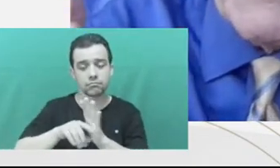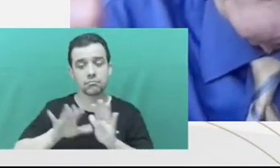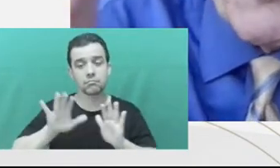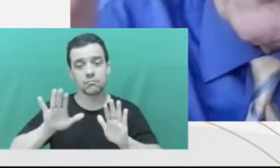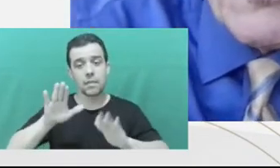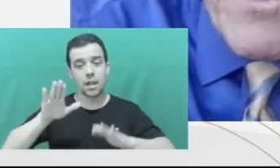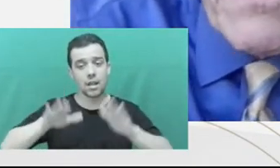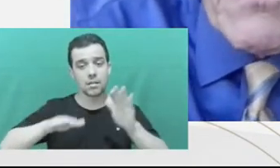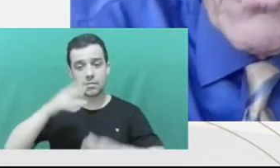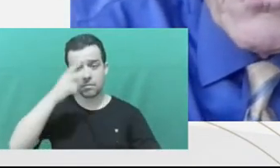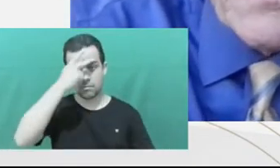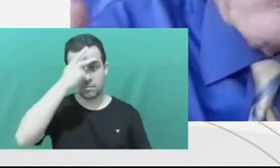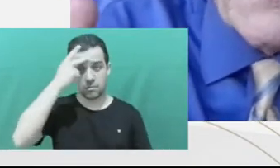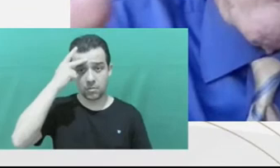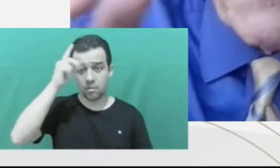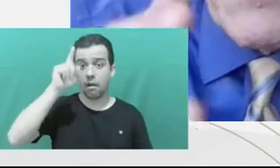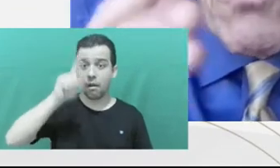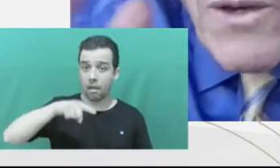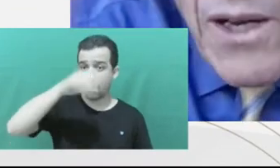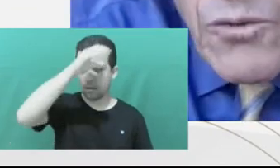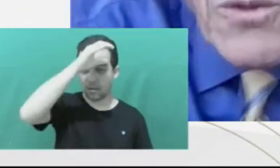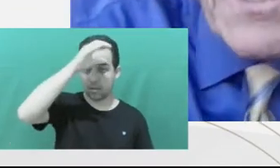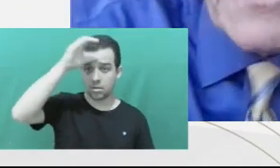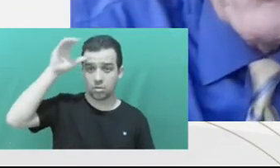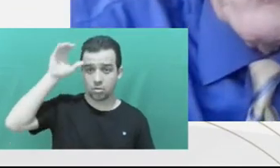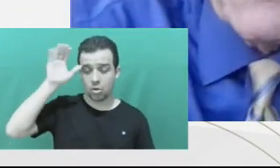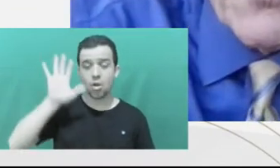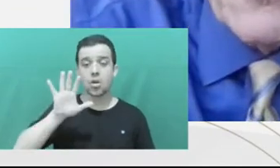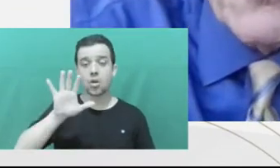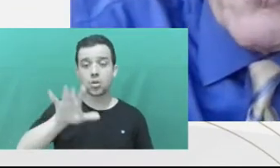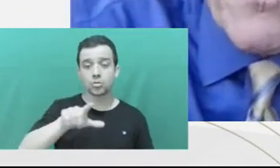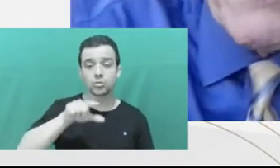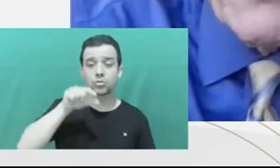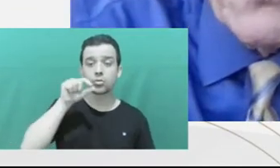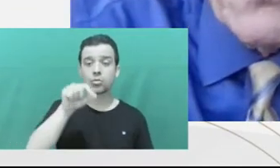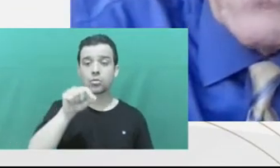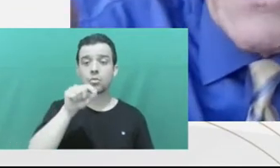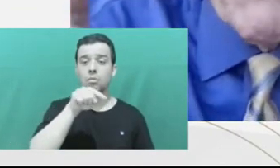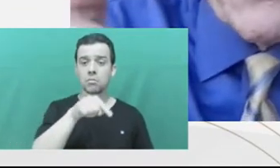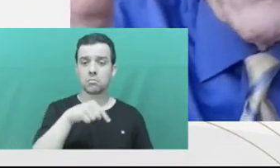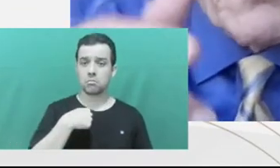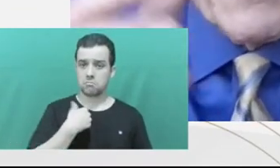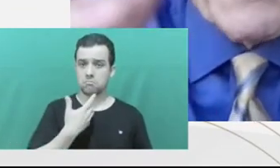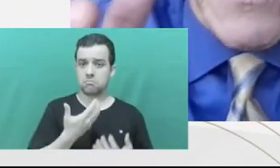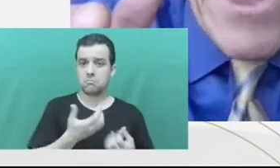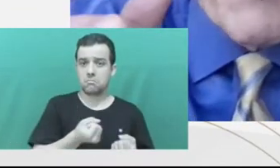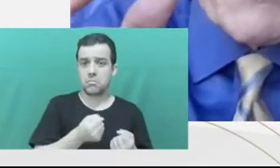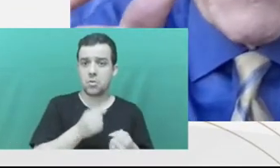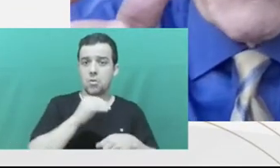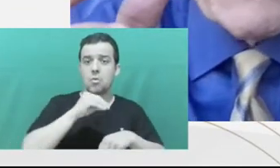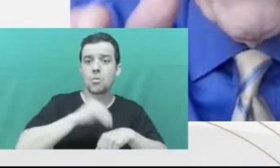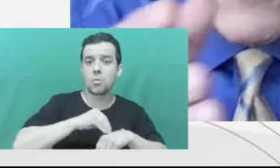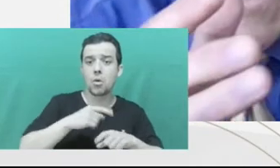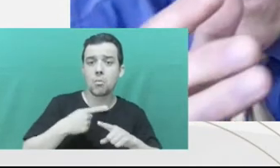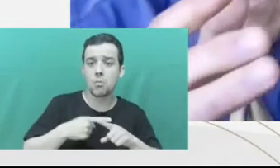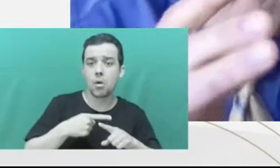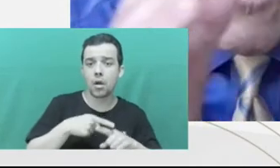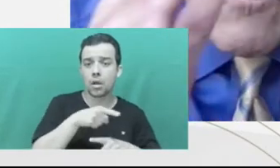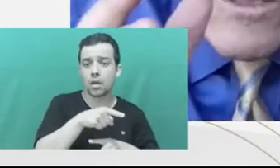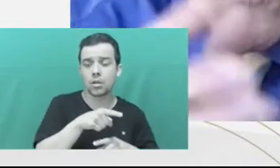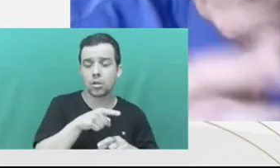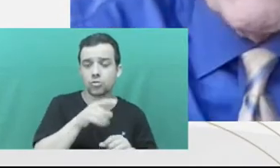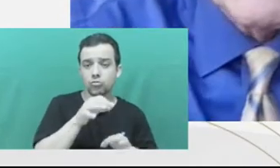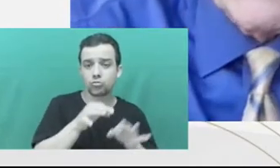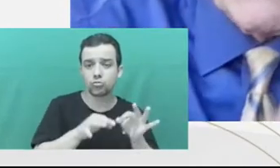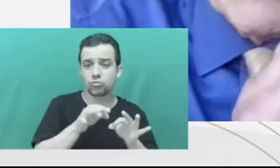if you go to trial and lose, maybe a 100% increase if you go to trial and lose. But there should be a cap. So, for example,